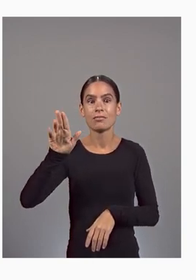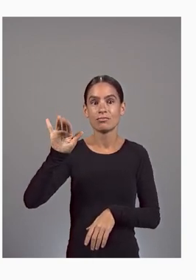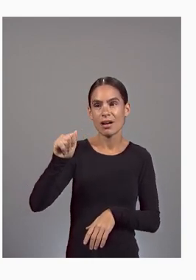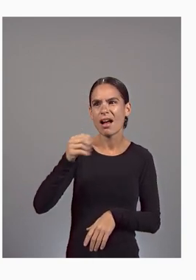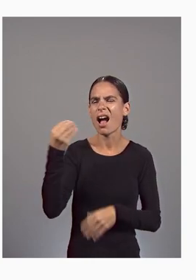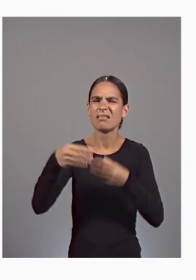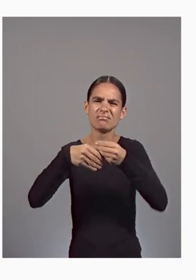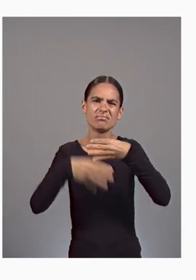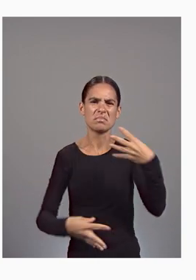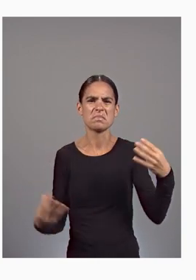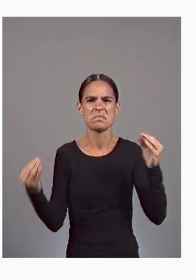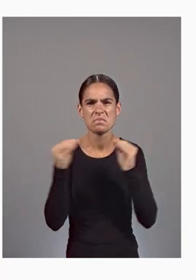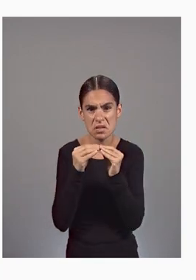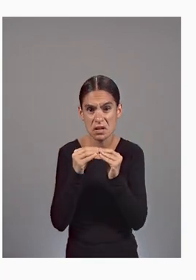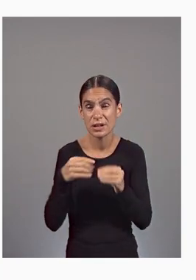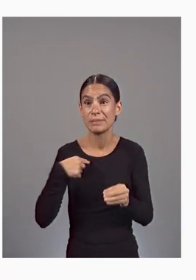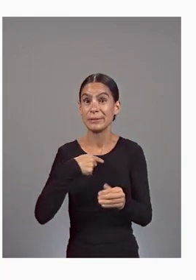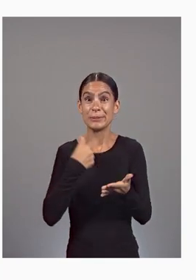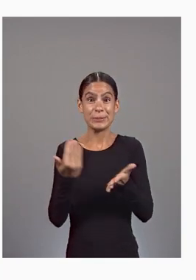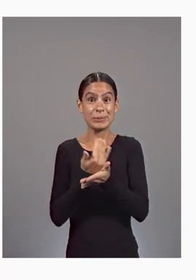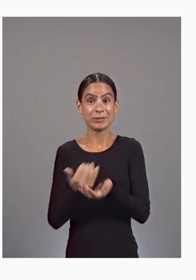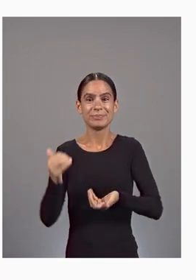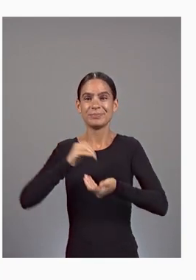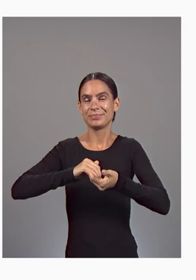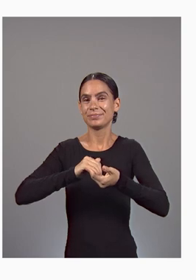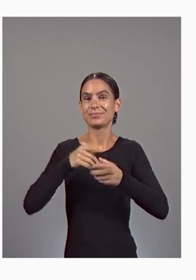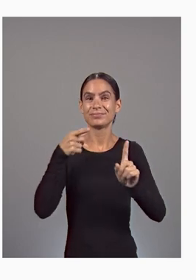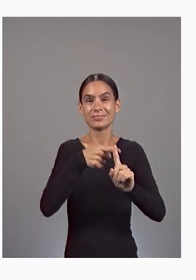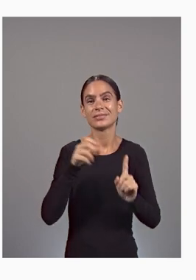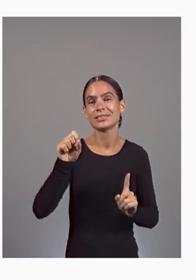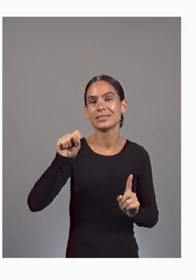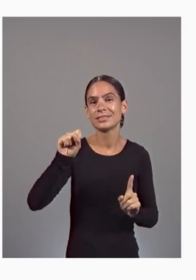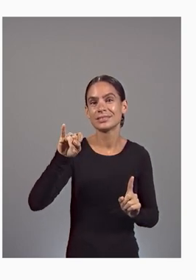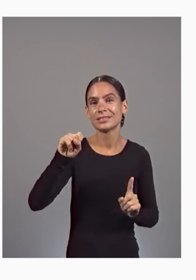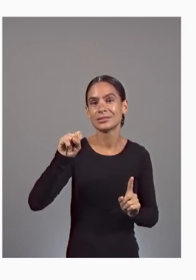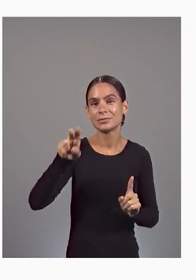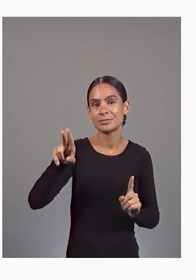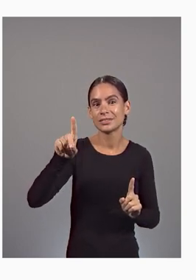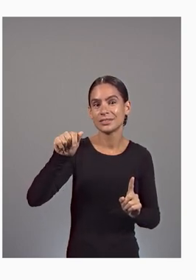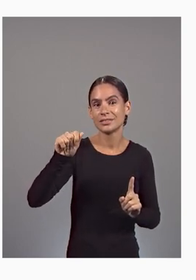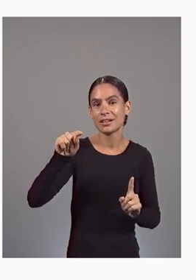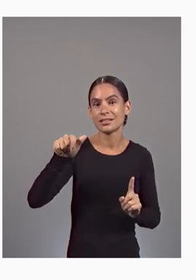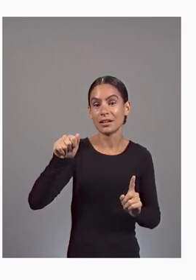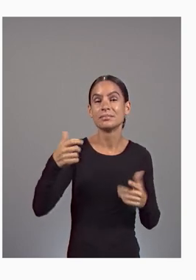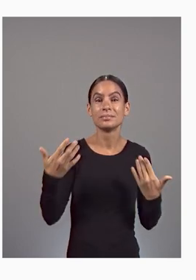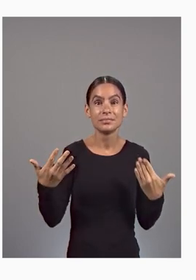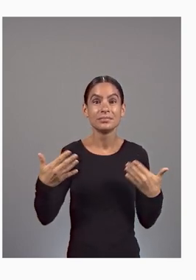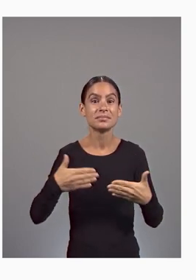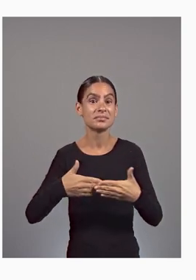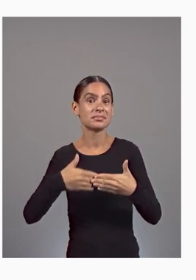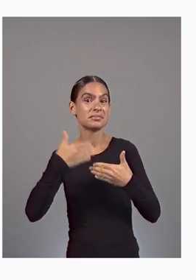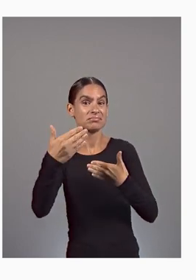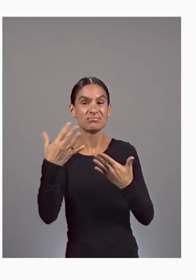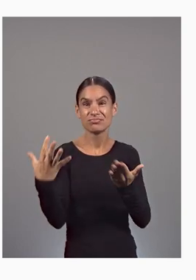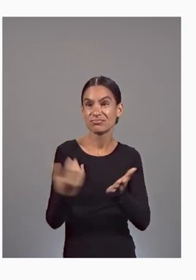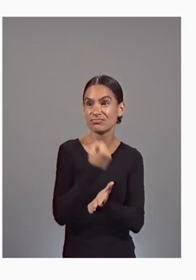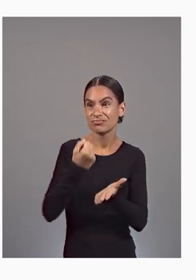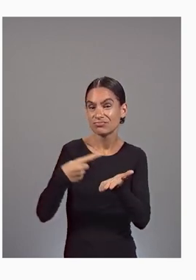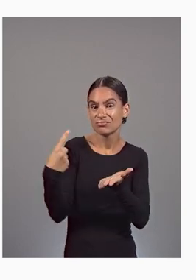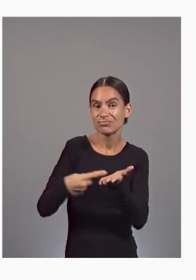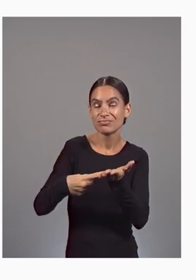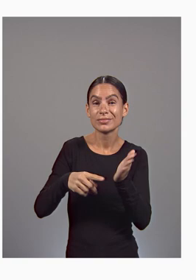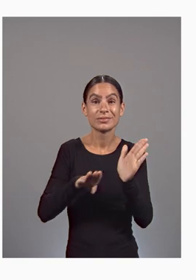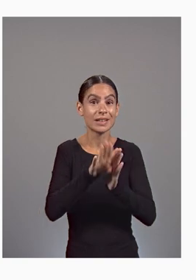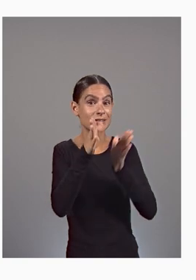We also have a new partnership with Sisu Data. Now, let's talk about developers and builders.